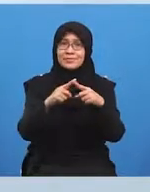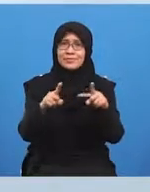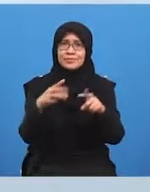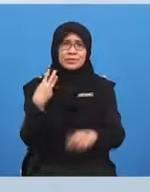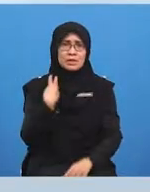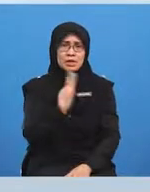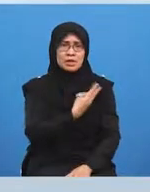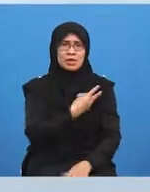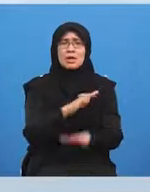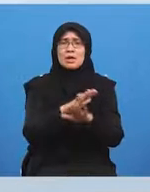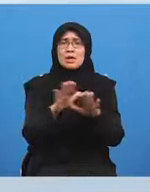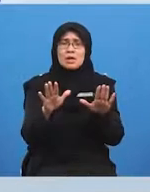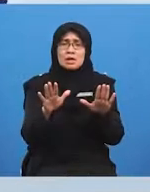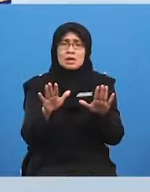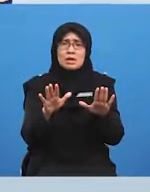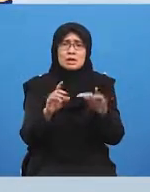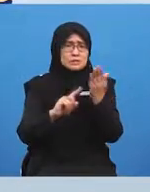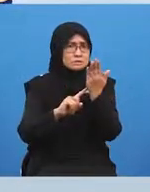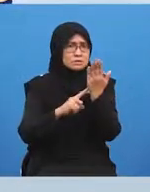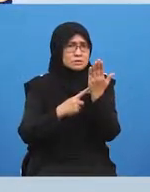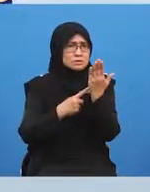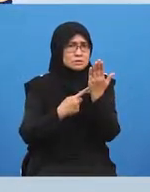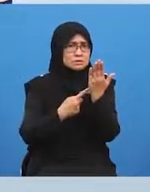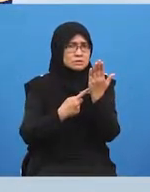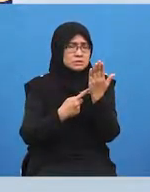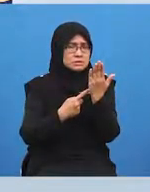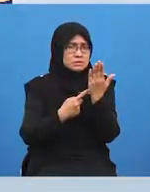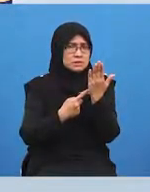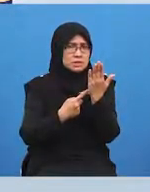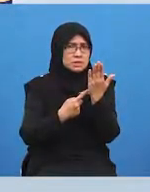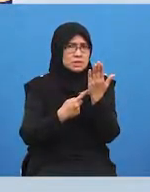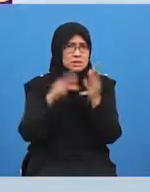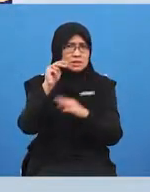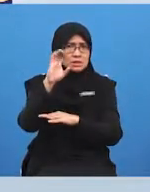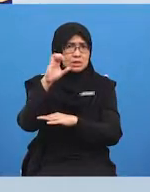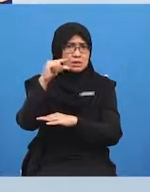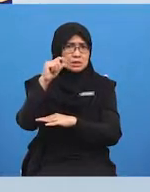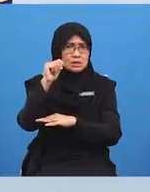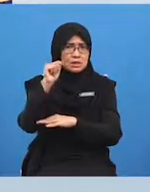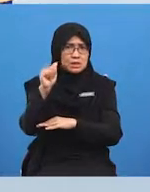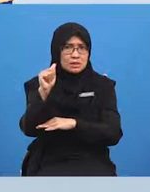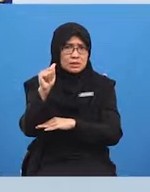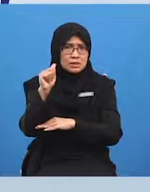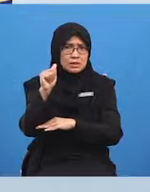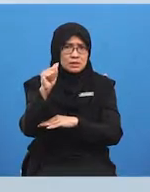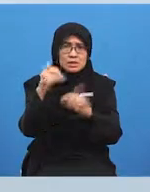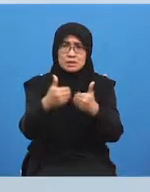can't start our mega challenge where is our nest yolo where is our nest